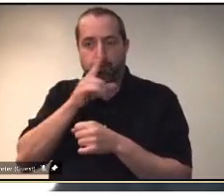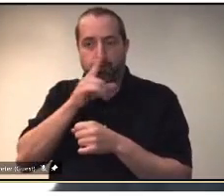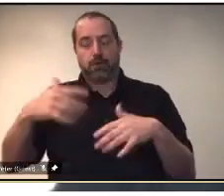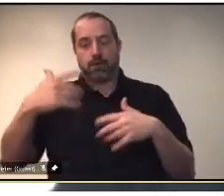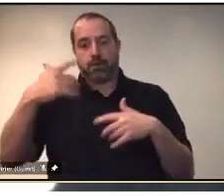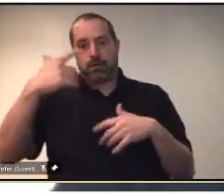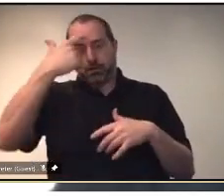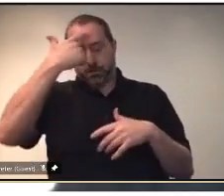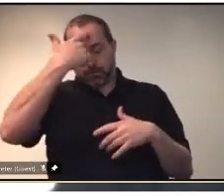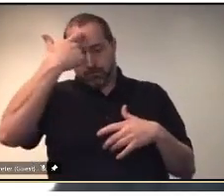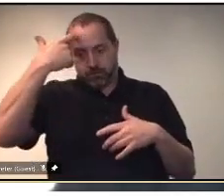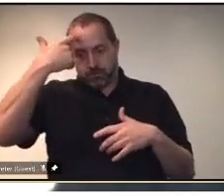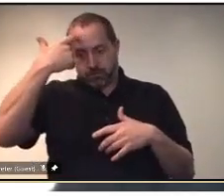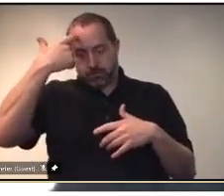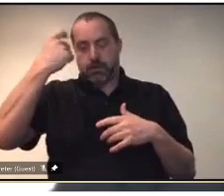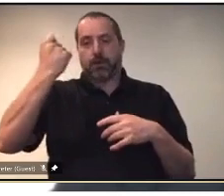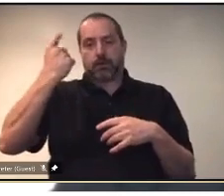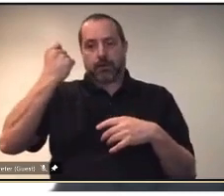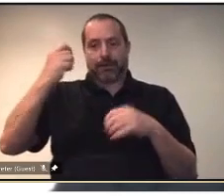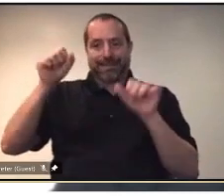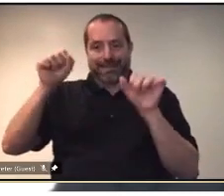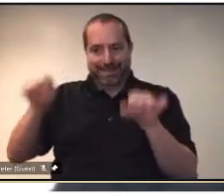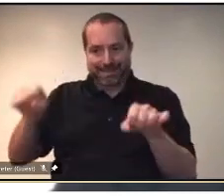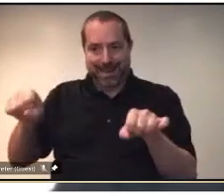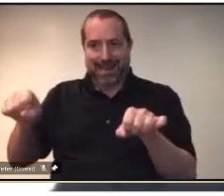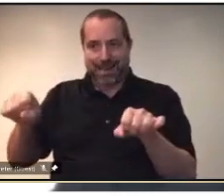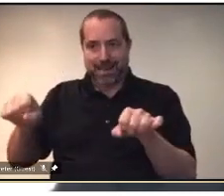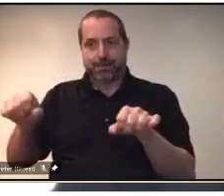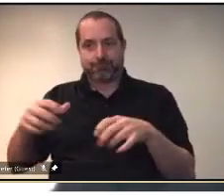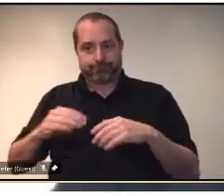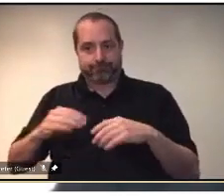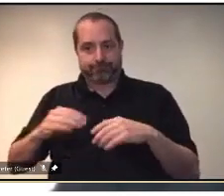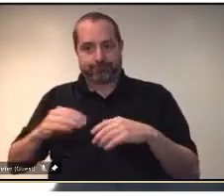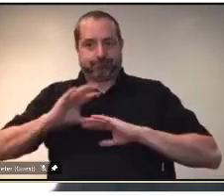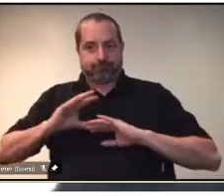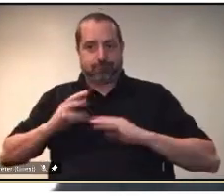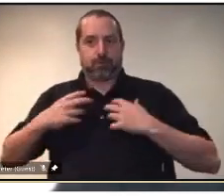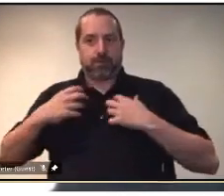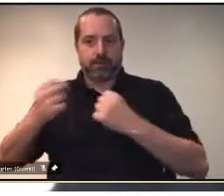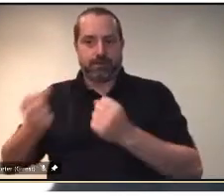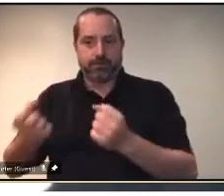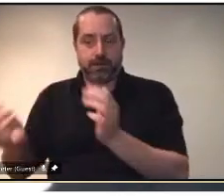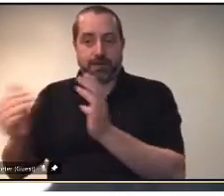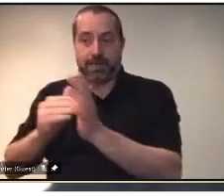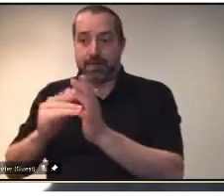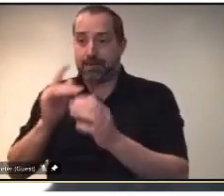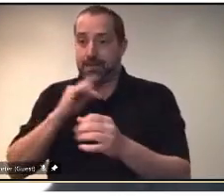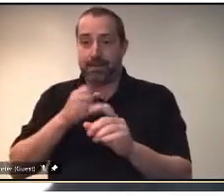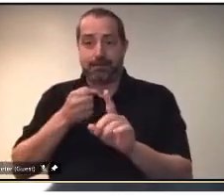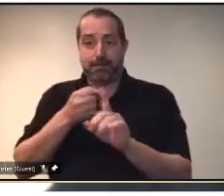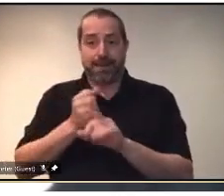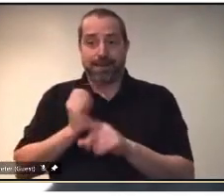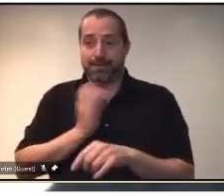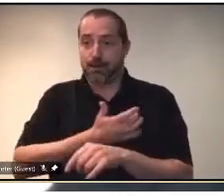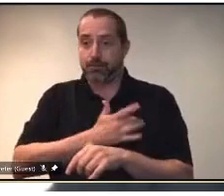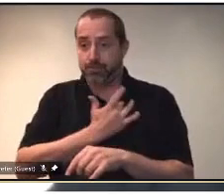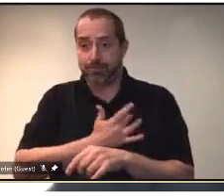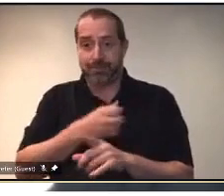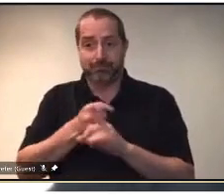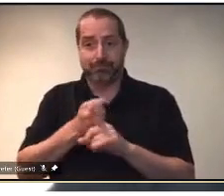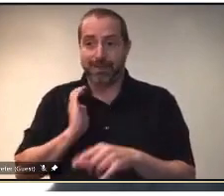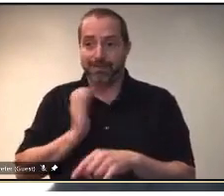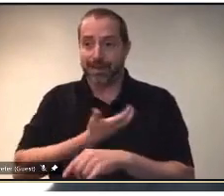hasn't uh has been able to touch unfortunately everybody in our province and in our country and around the world we've got to make sure that we take care of ourselves